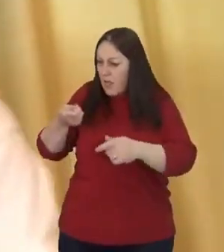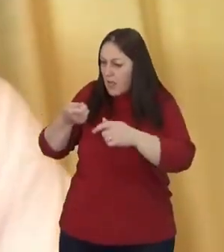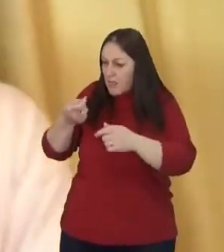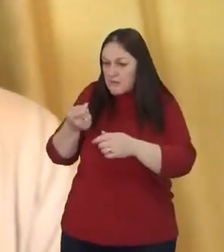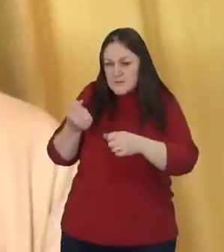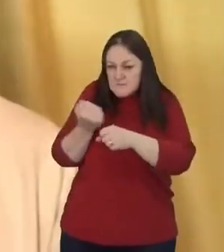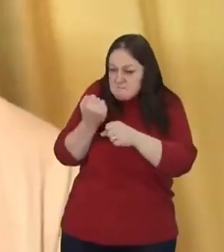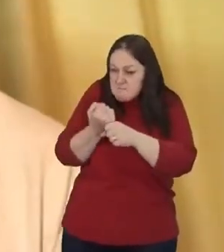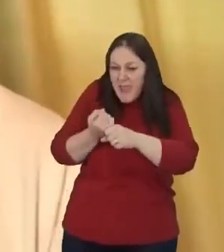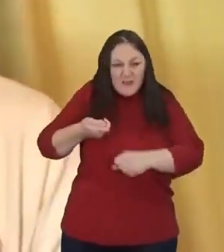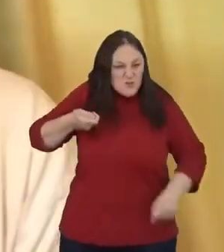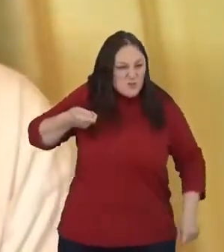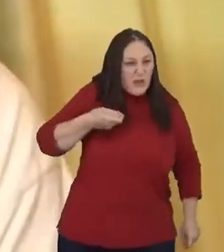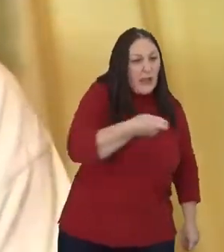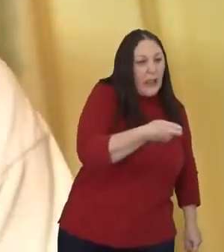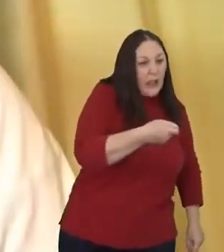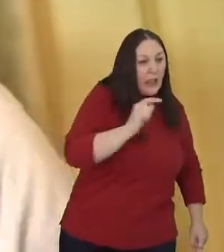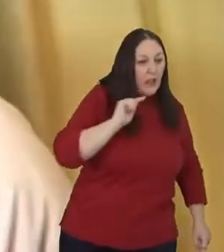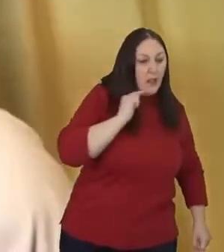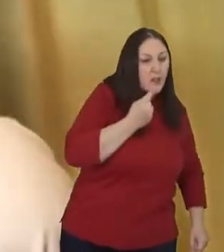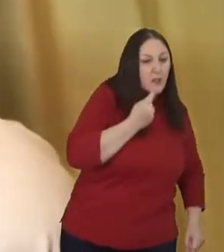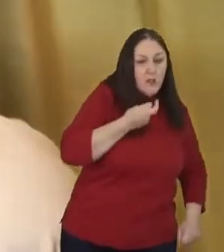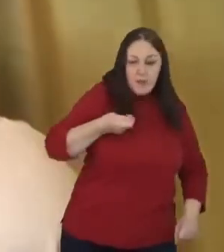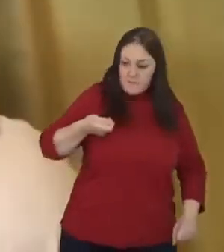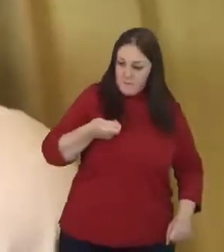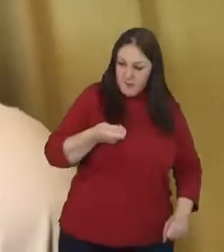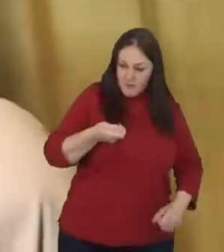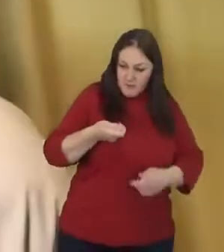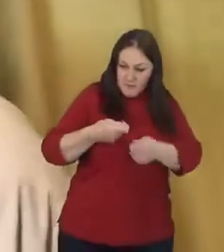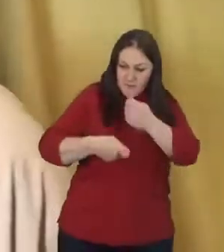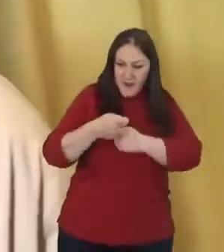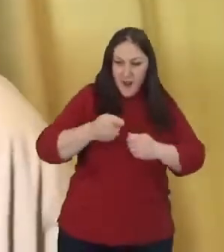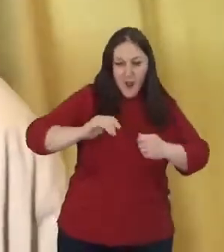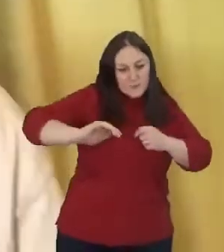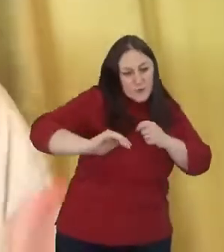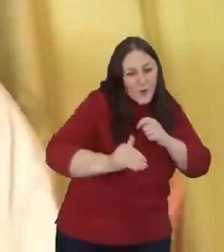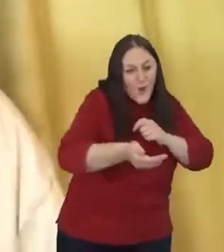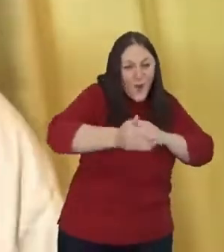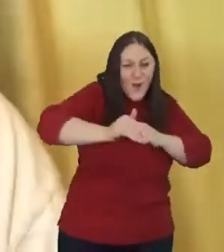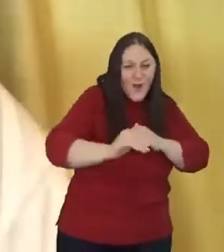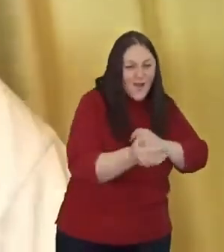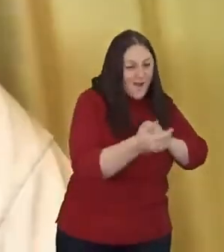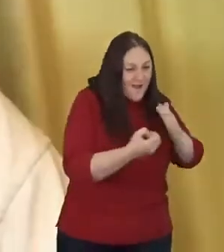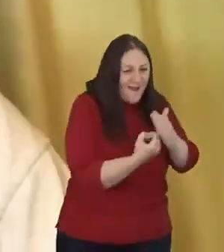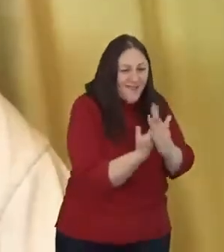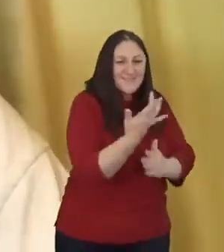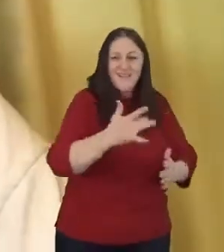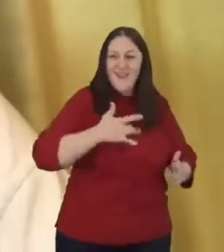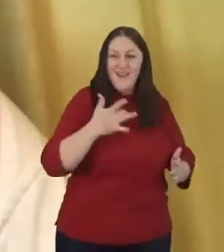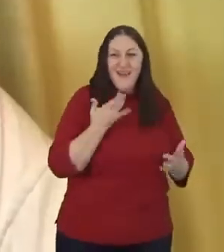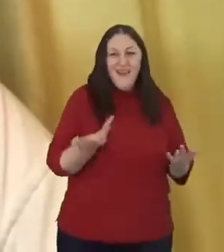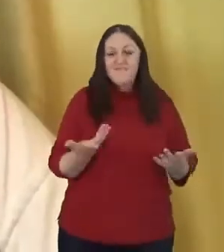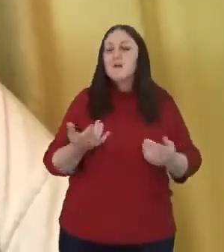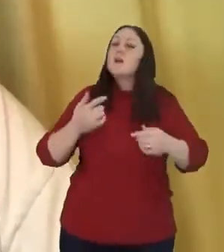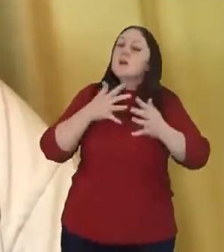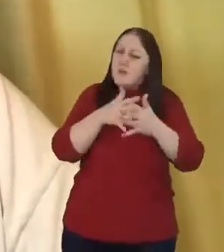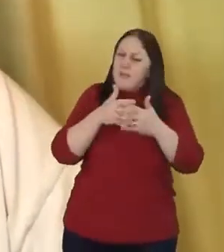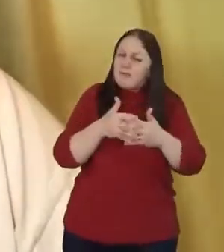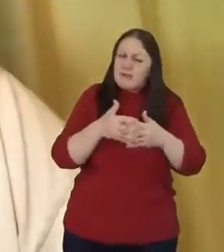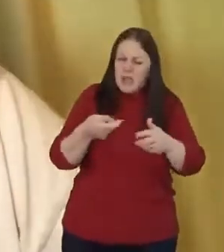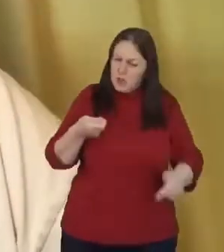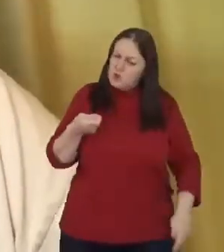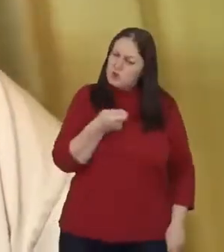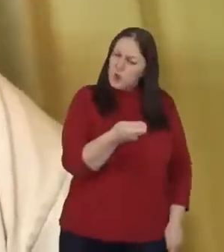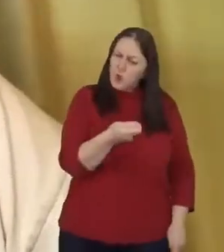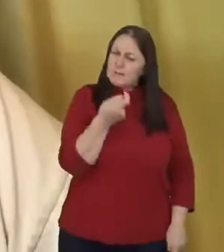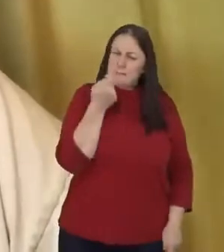kill into metal that is designed to cultivate life. So we don't have a lot of swords in the U.S., but we've got more